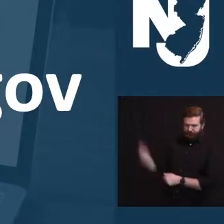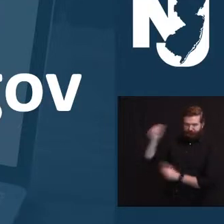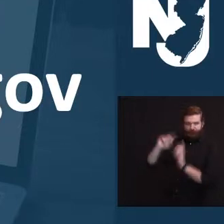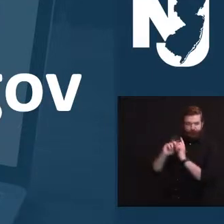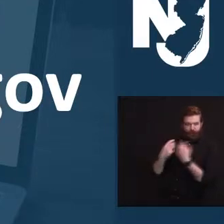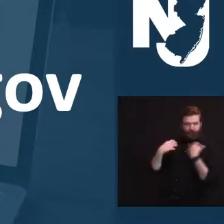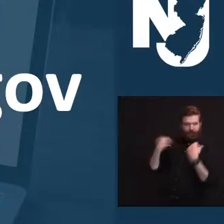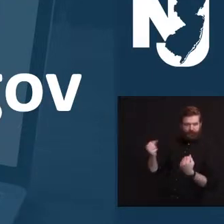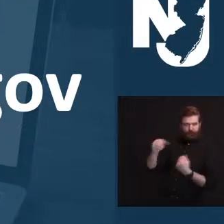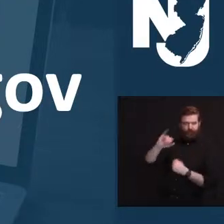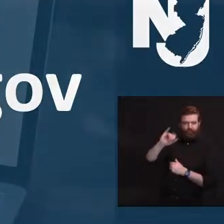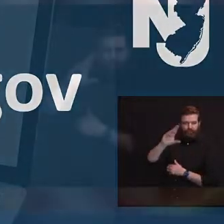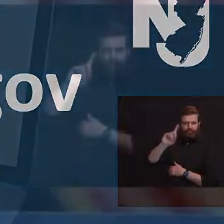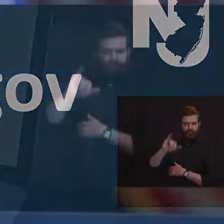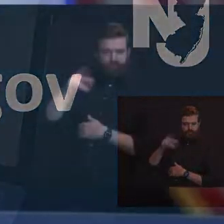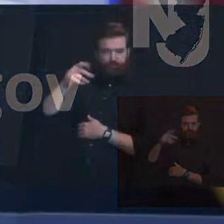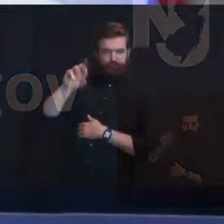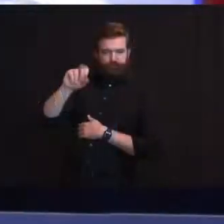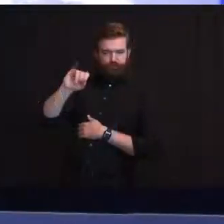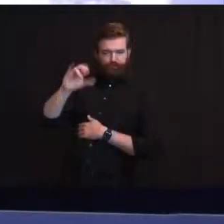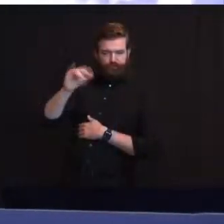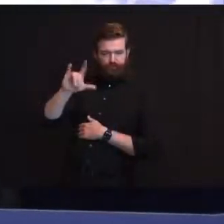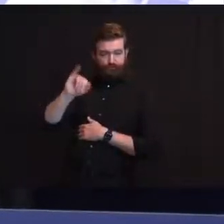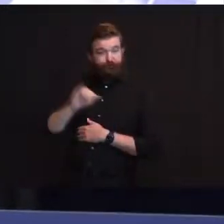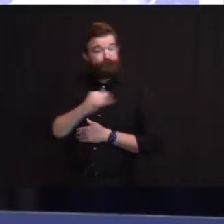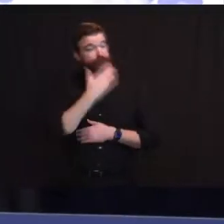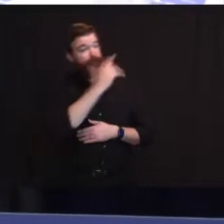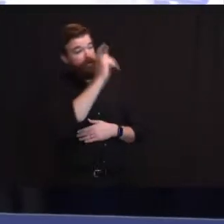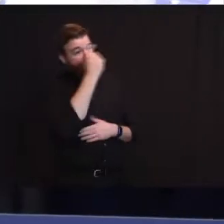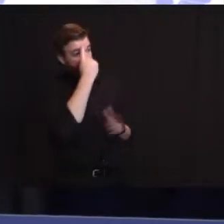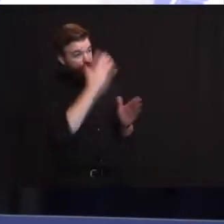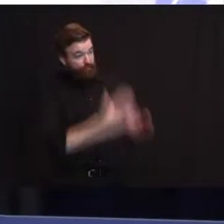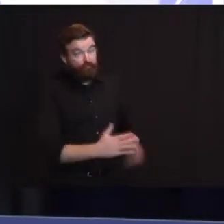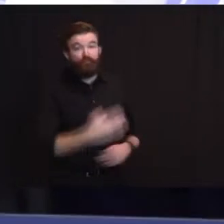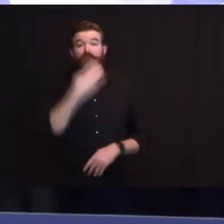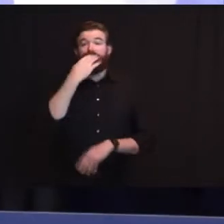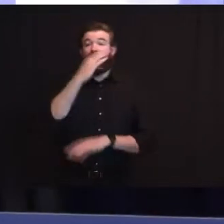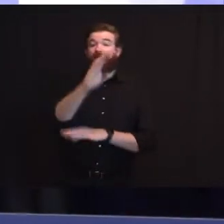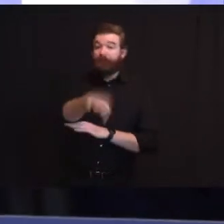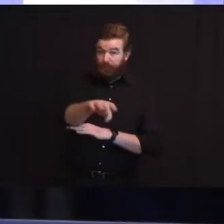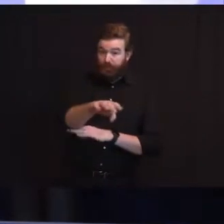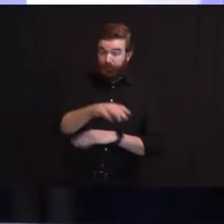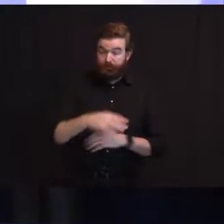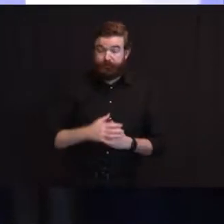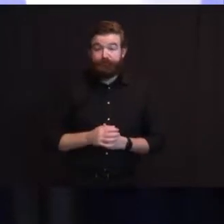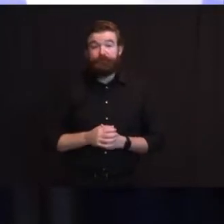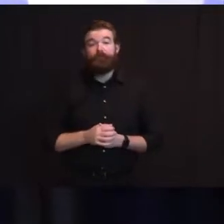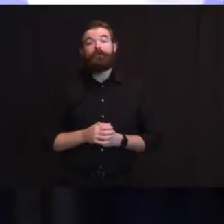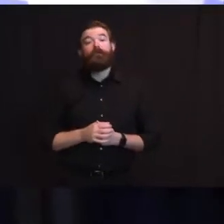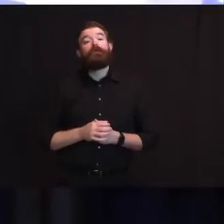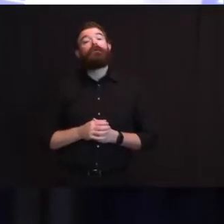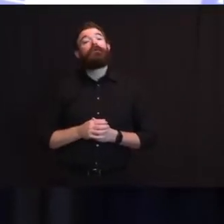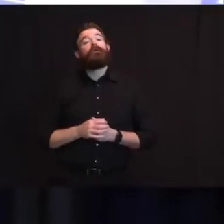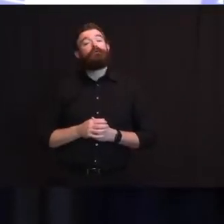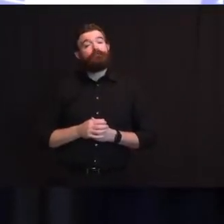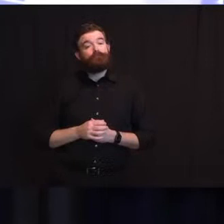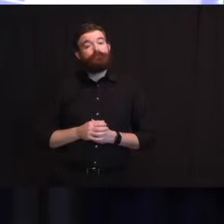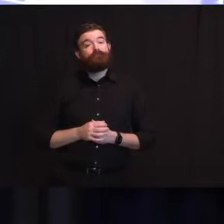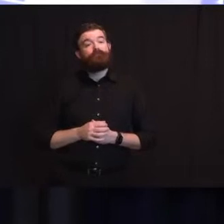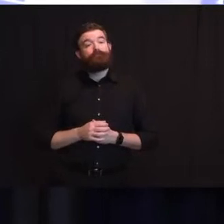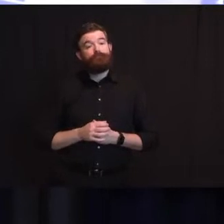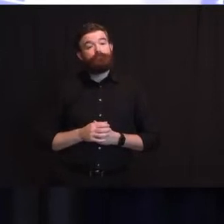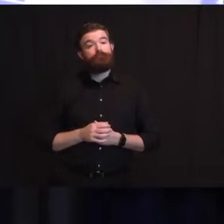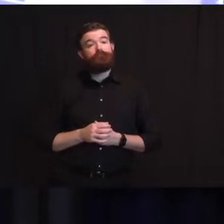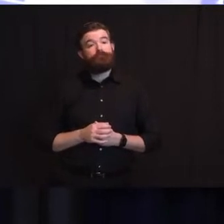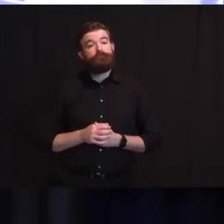Persichelli. Thank you, Governor, and good afternoon. New Jersey has been allocated over 405,000 vaccines